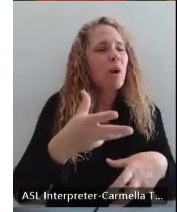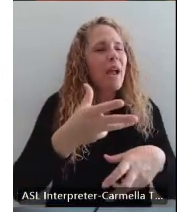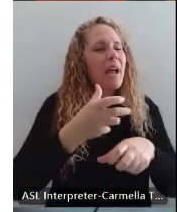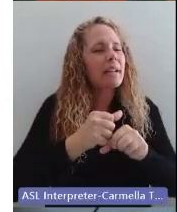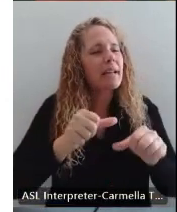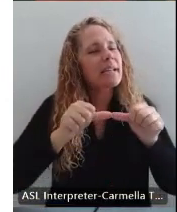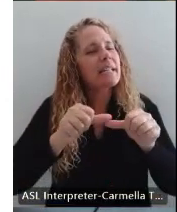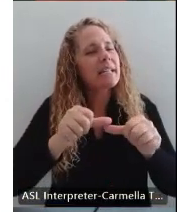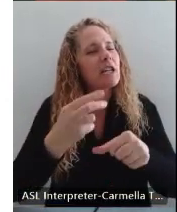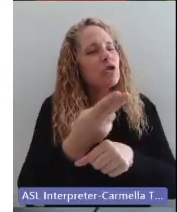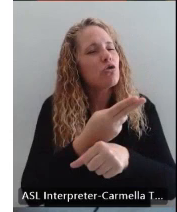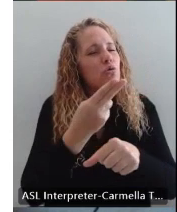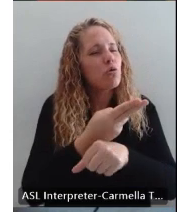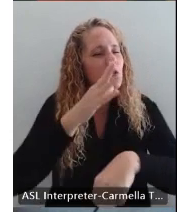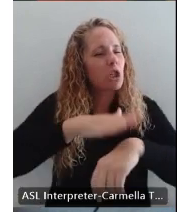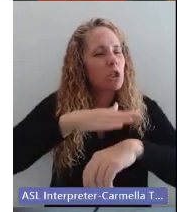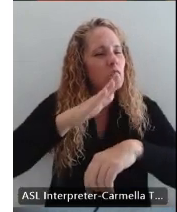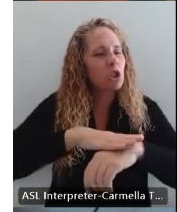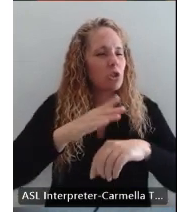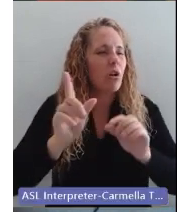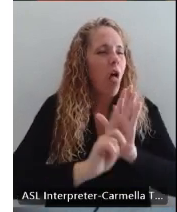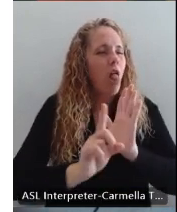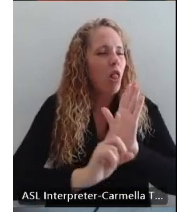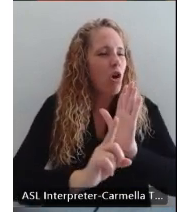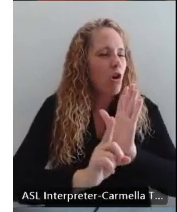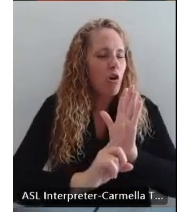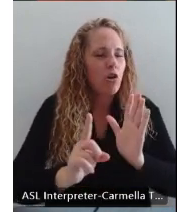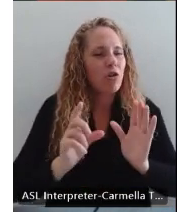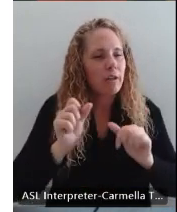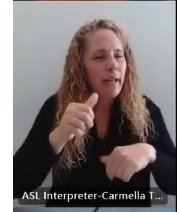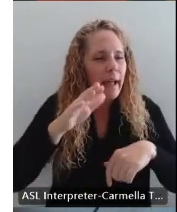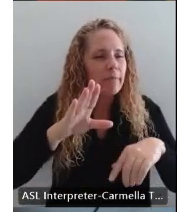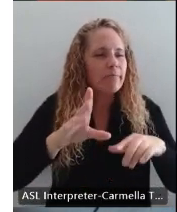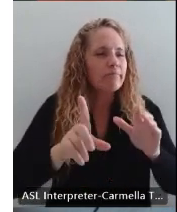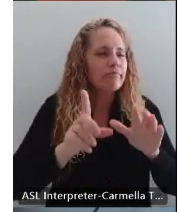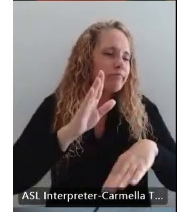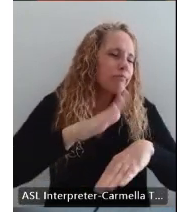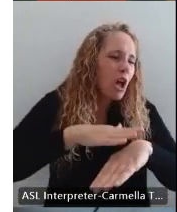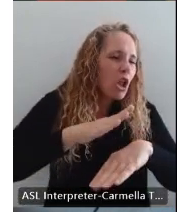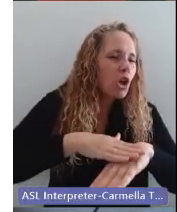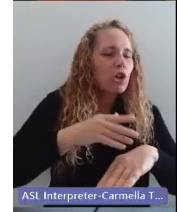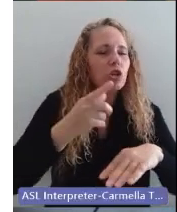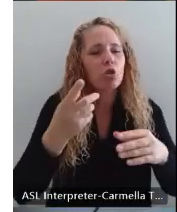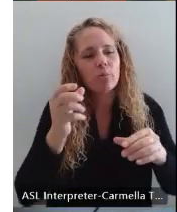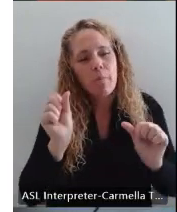usage alerts, which can alert you to potential leaks.